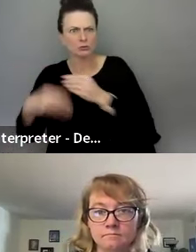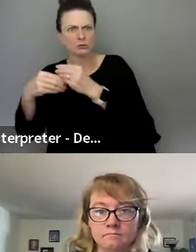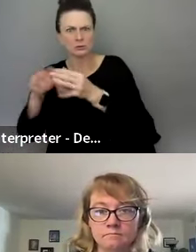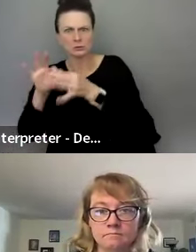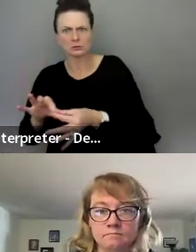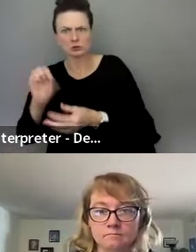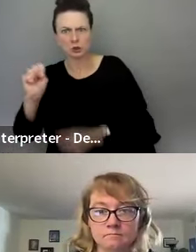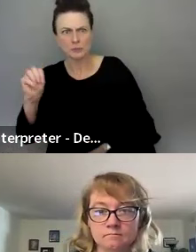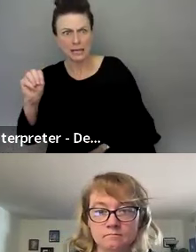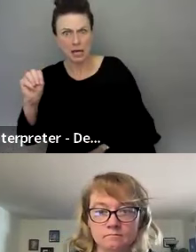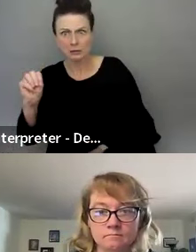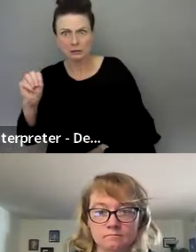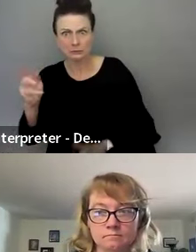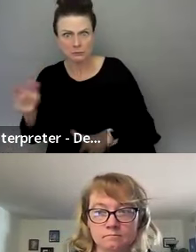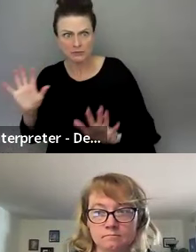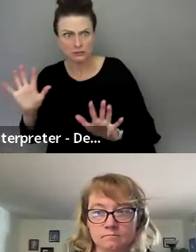social media.